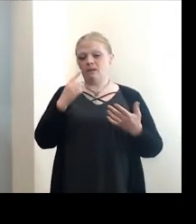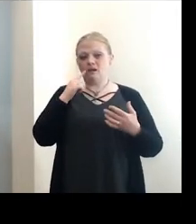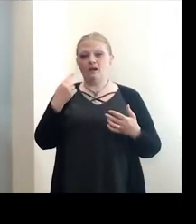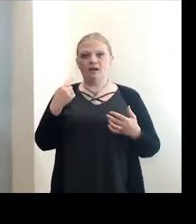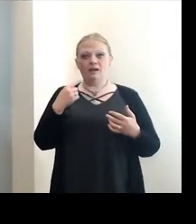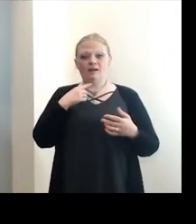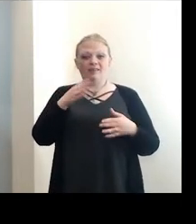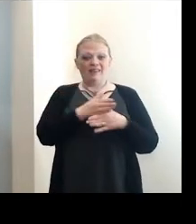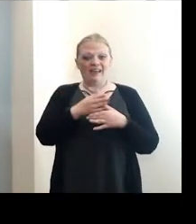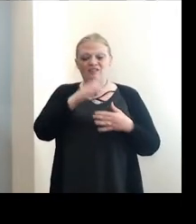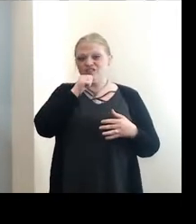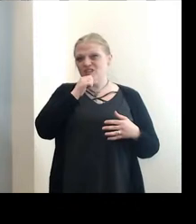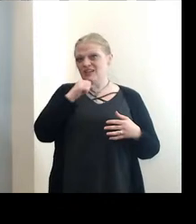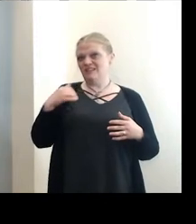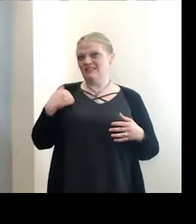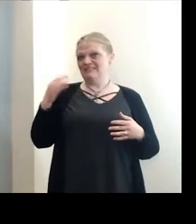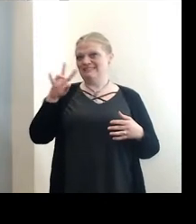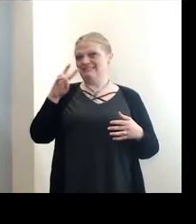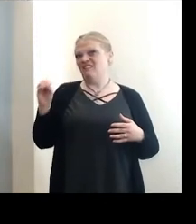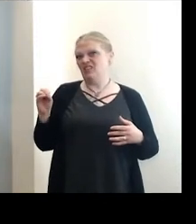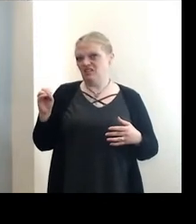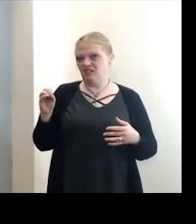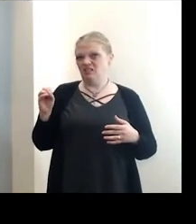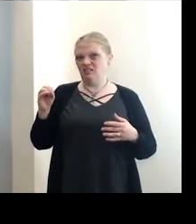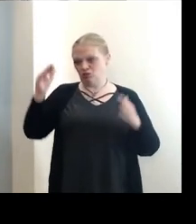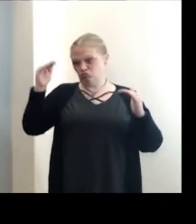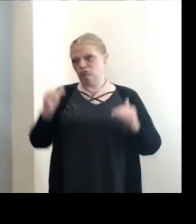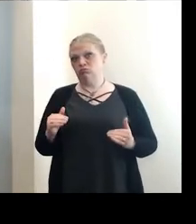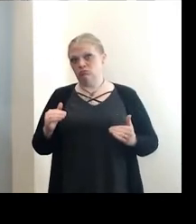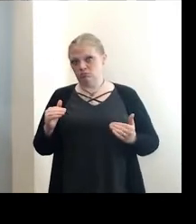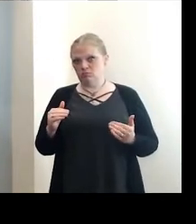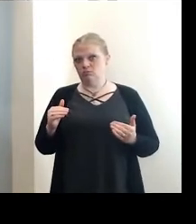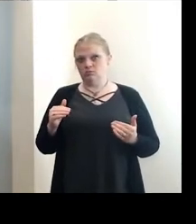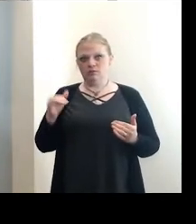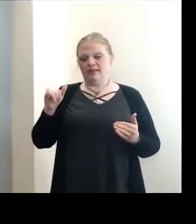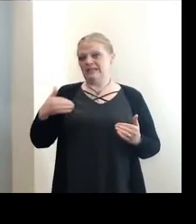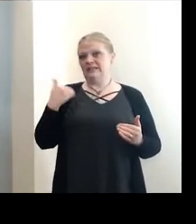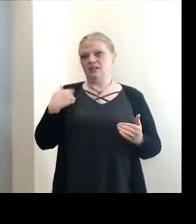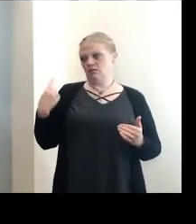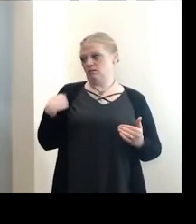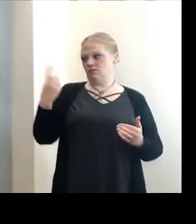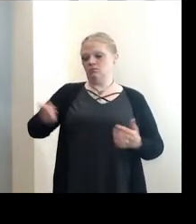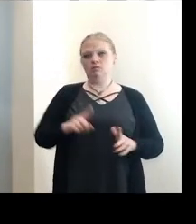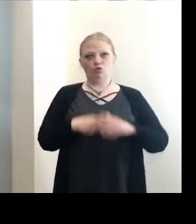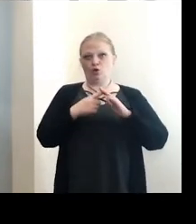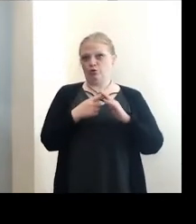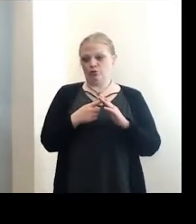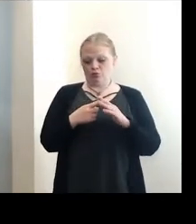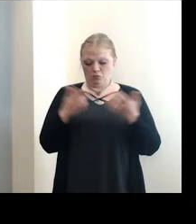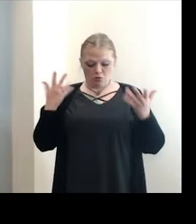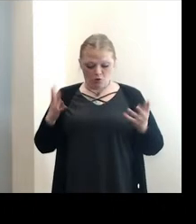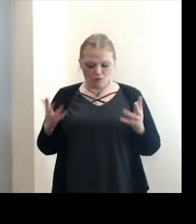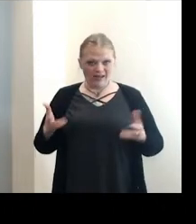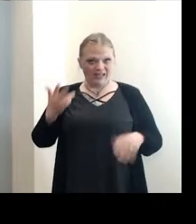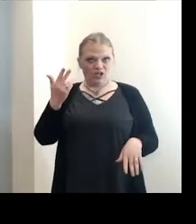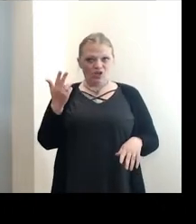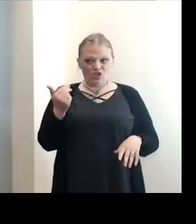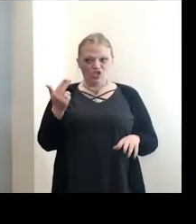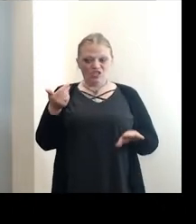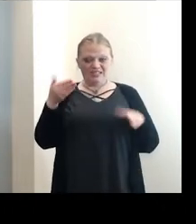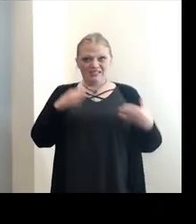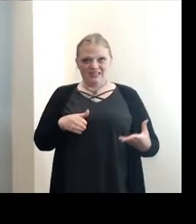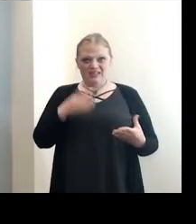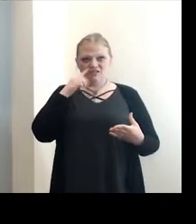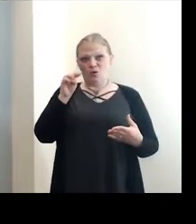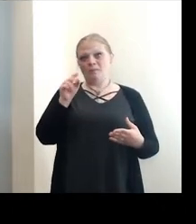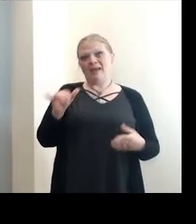age to 70, the youngest age as an average had been throughout the entire pandemic. We have had already 13 deaths in